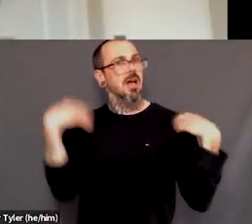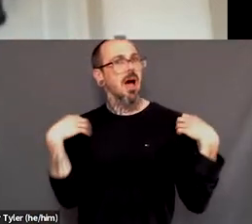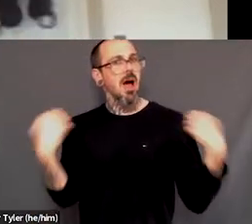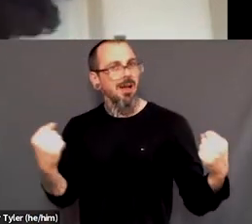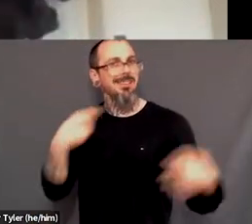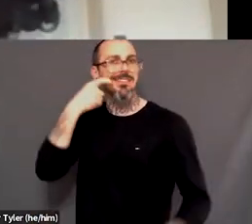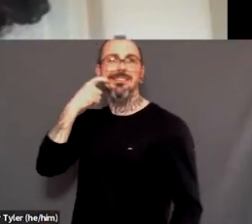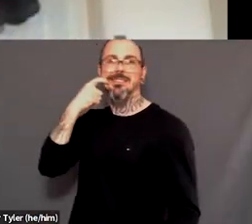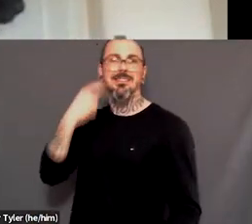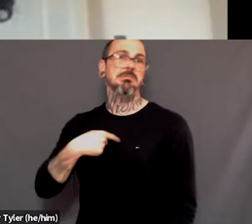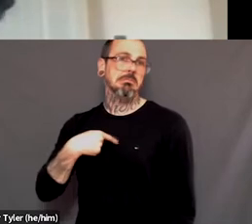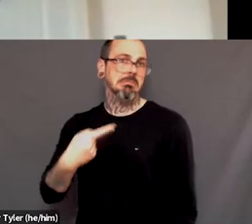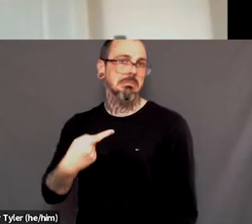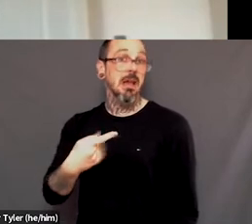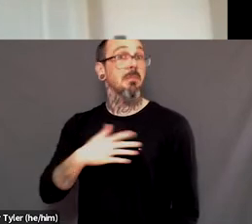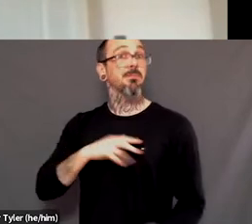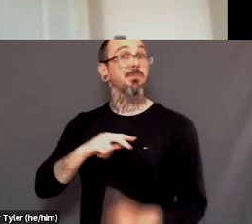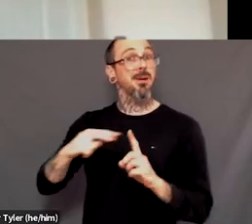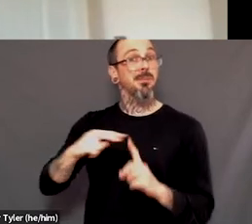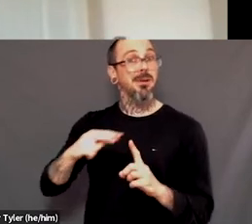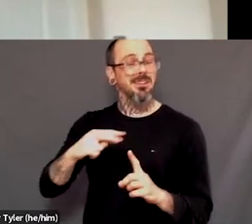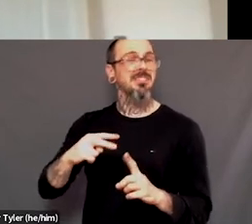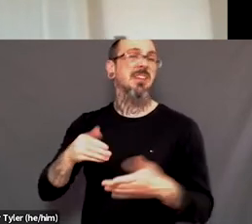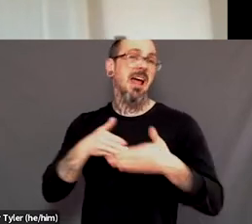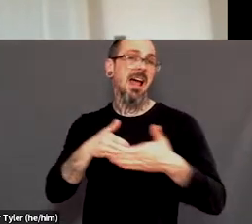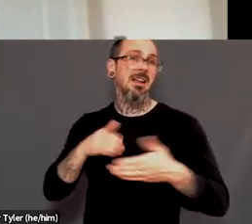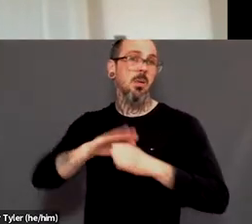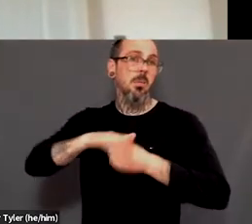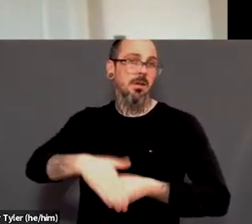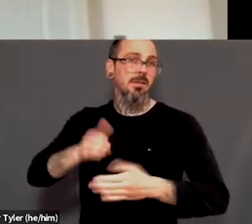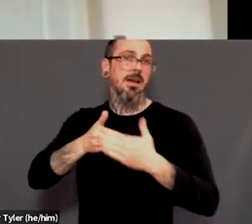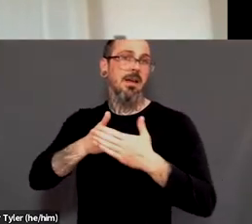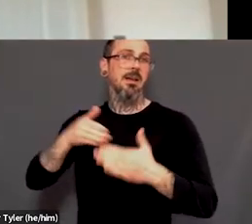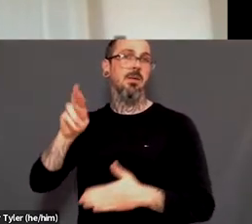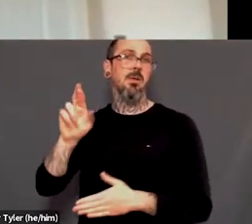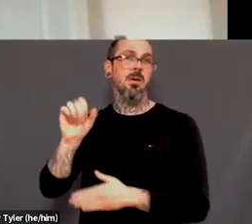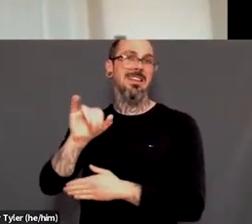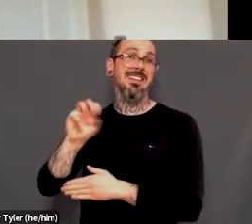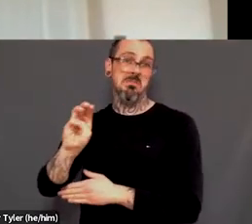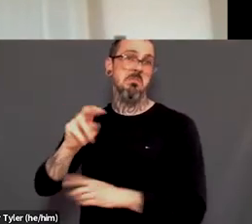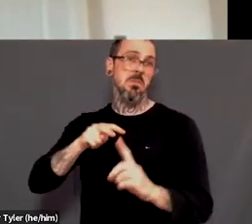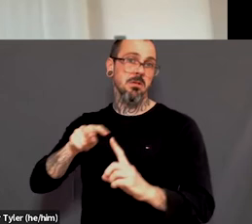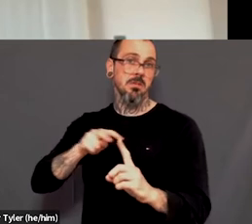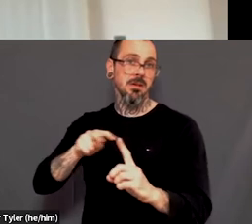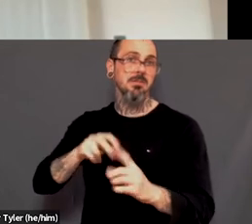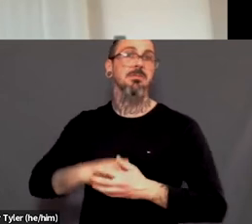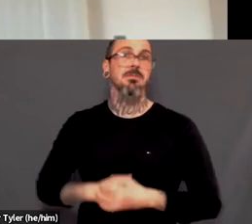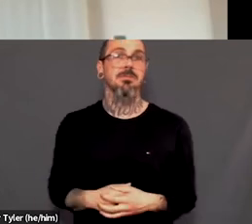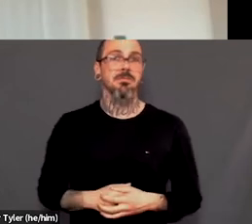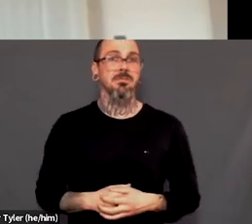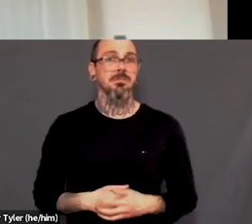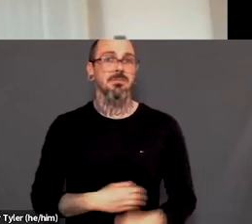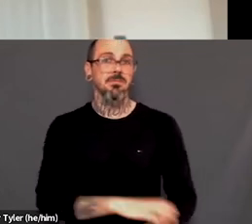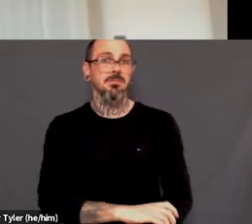work from an anti-oppressive and anti-racist lenses. It's challenging, especially when I'm one of three people